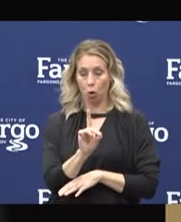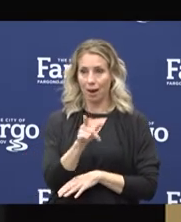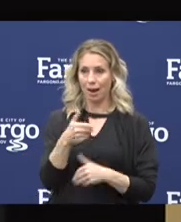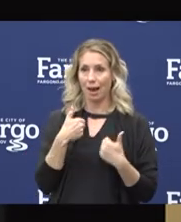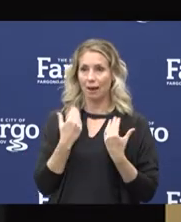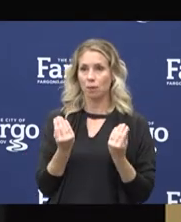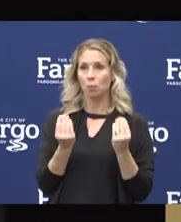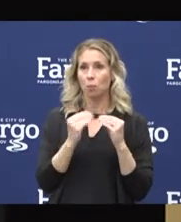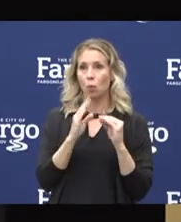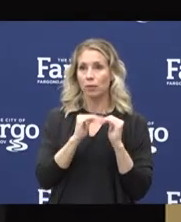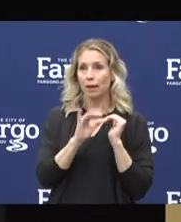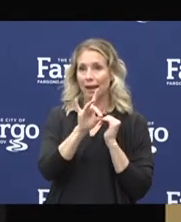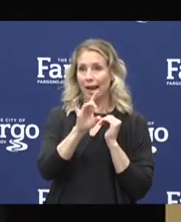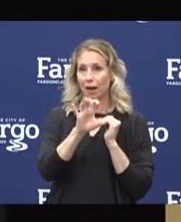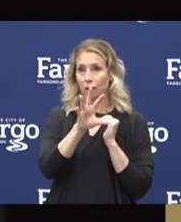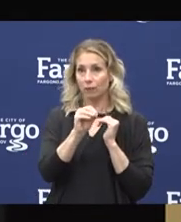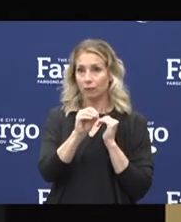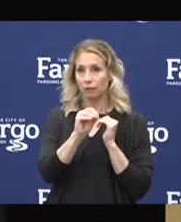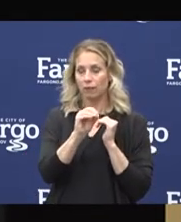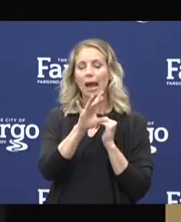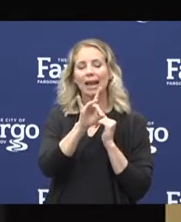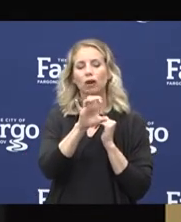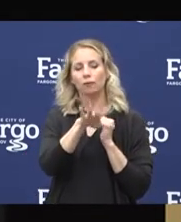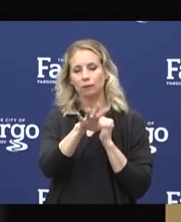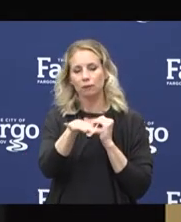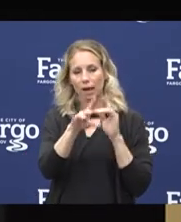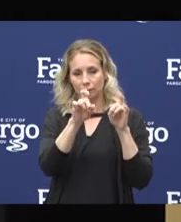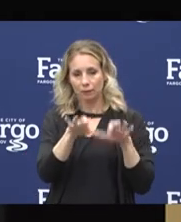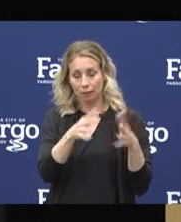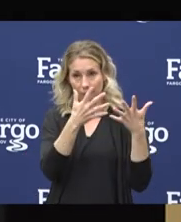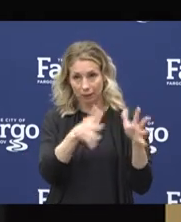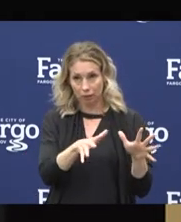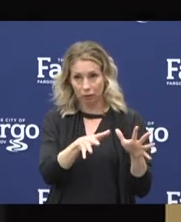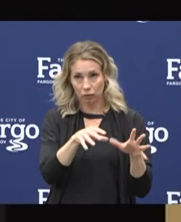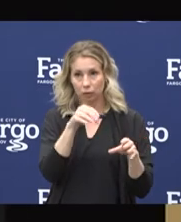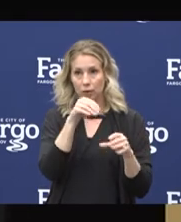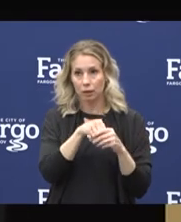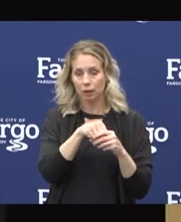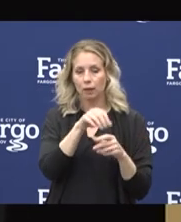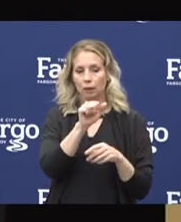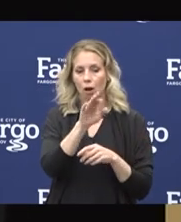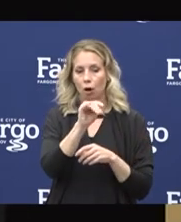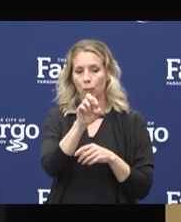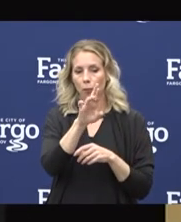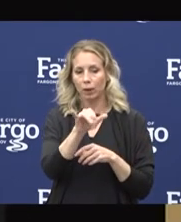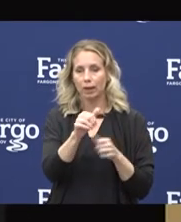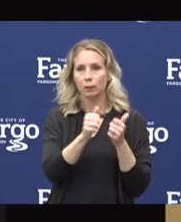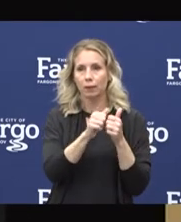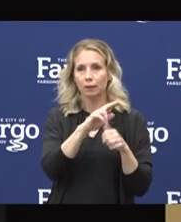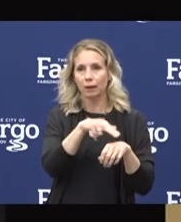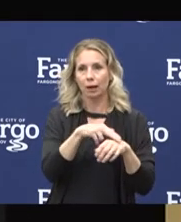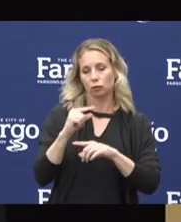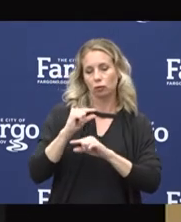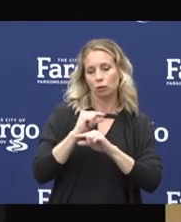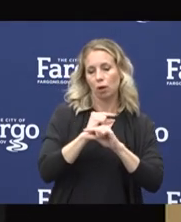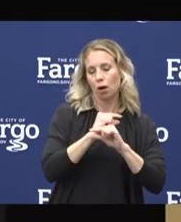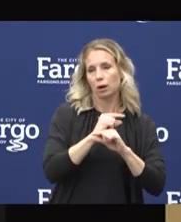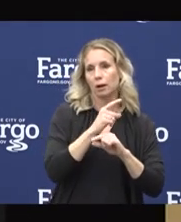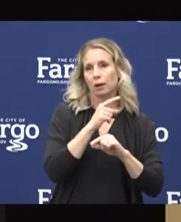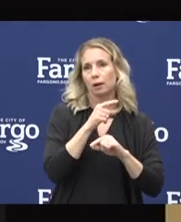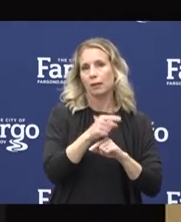855 tests that were completed at the armory with the National Guard. That was over the three days.